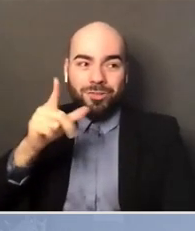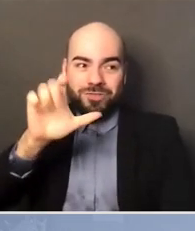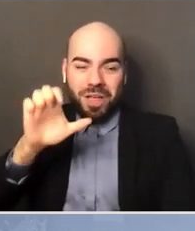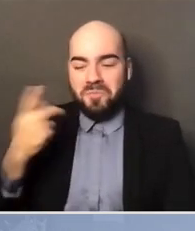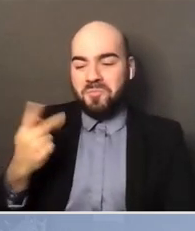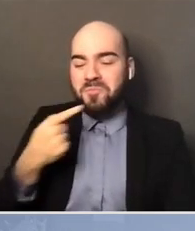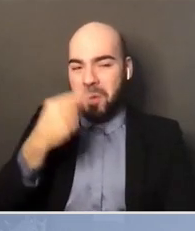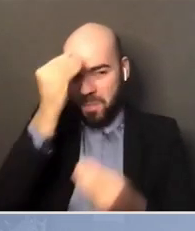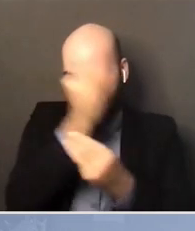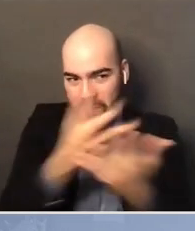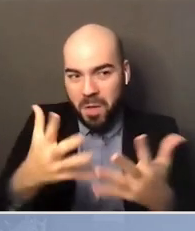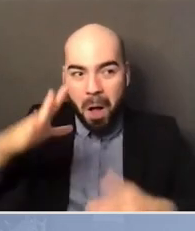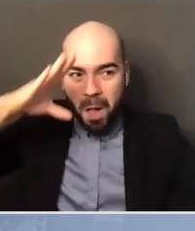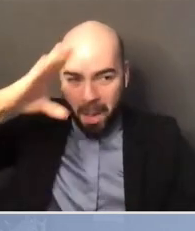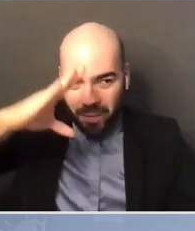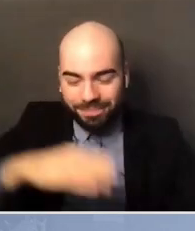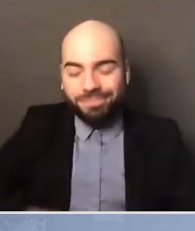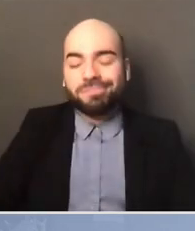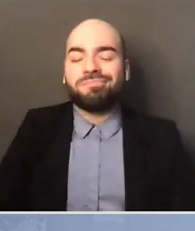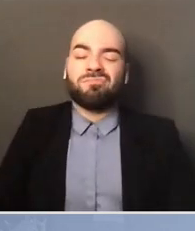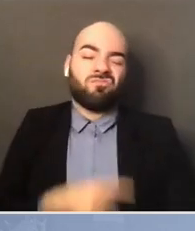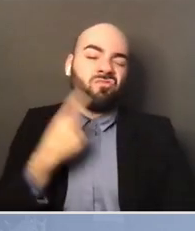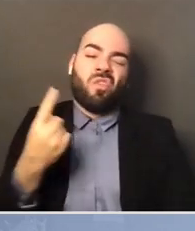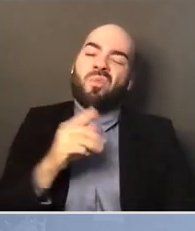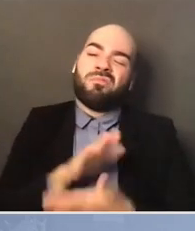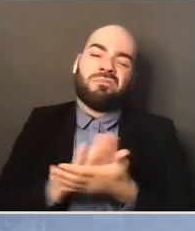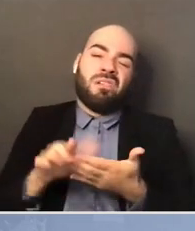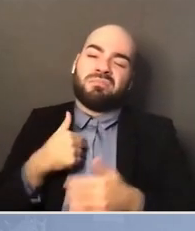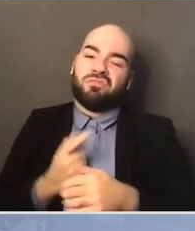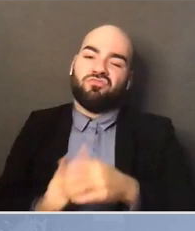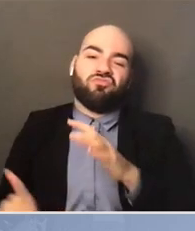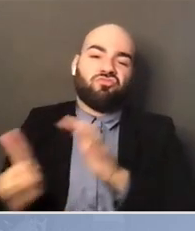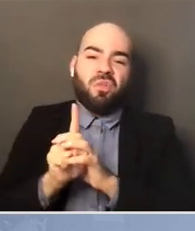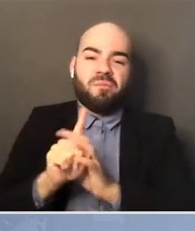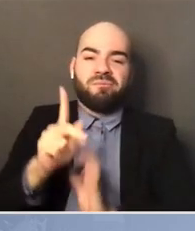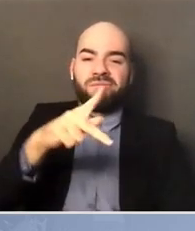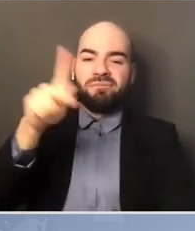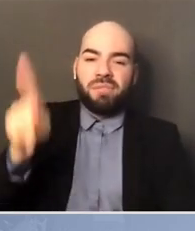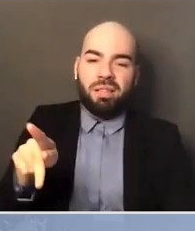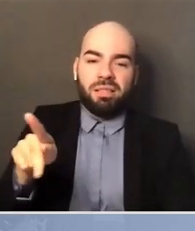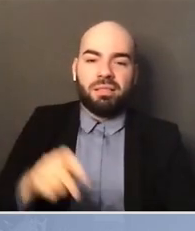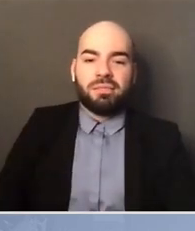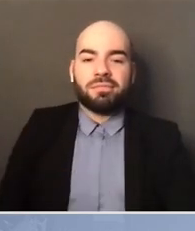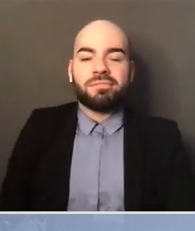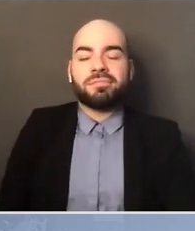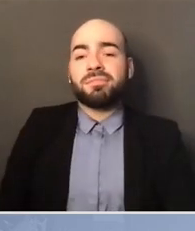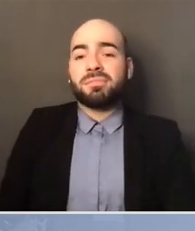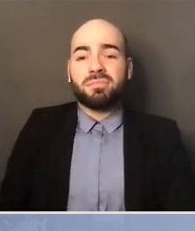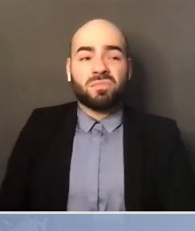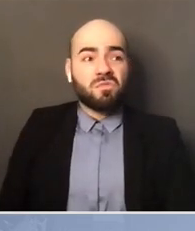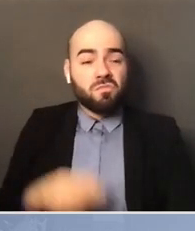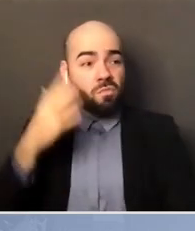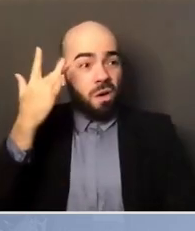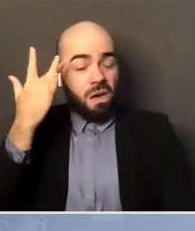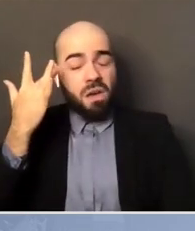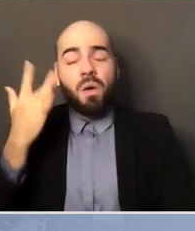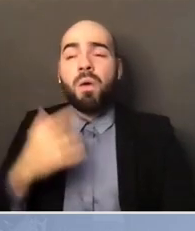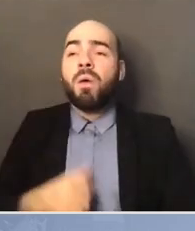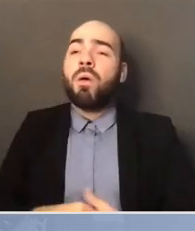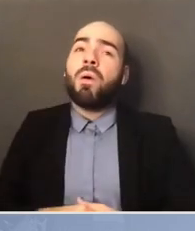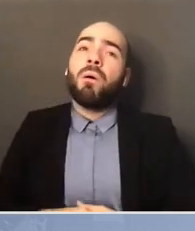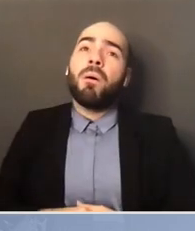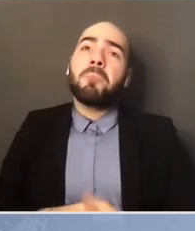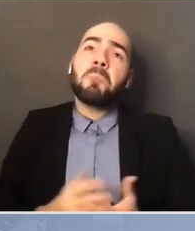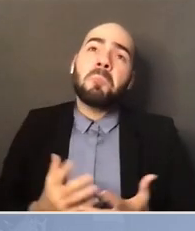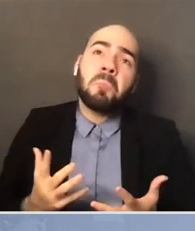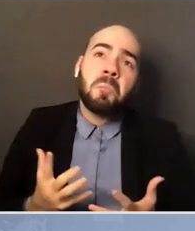And it is always great to be in Philadelphia in part because, you